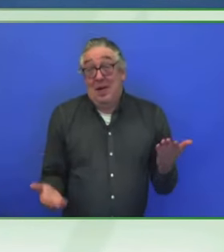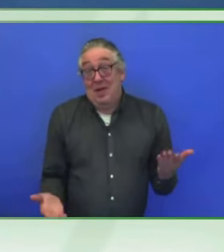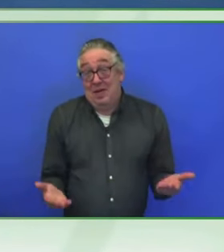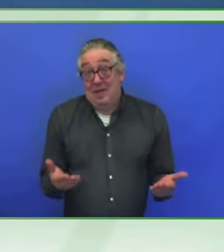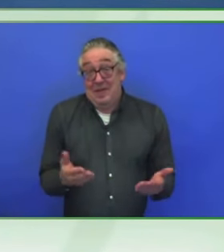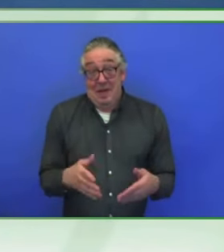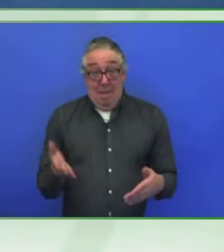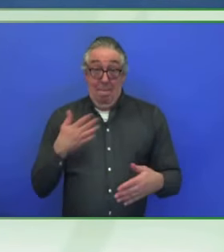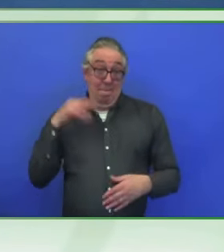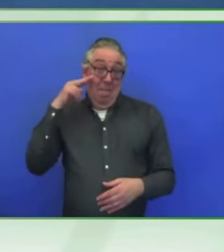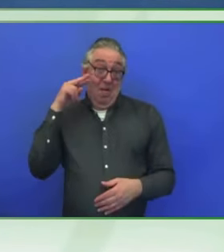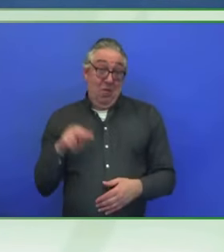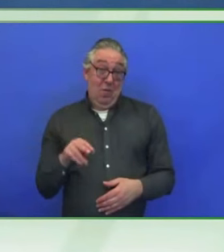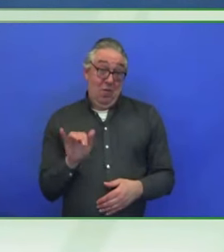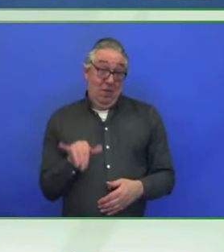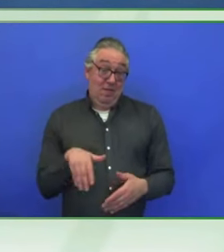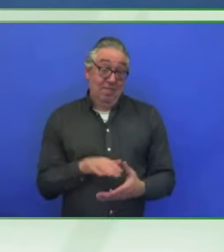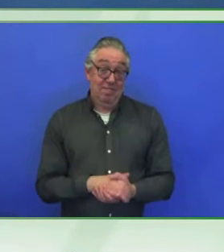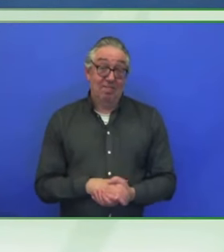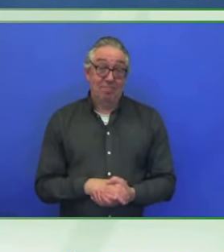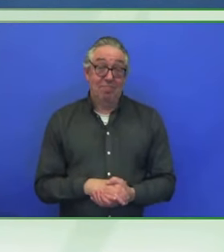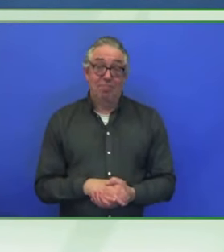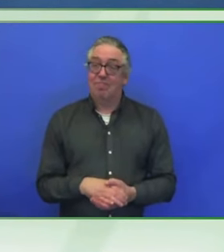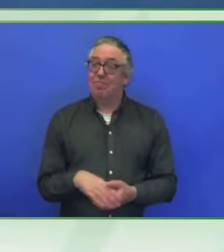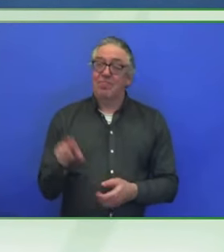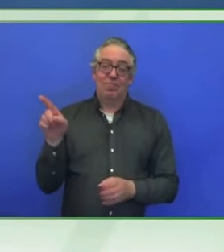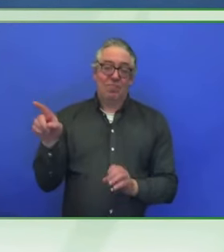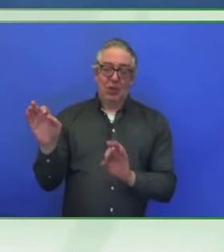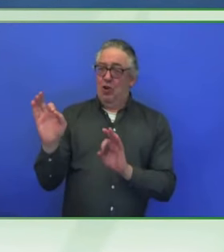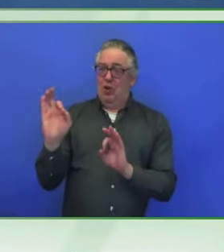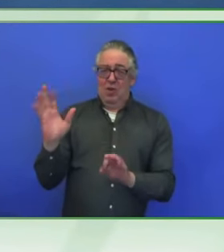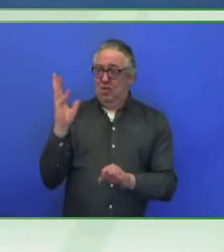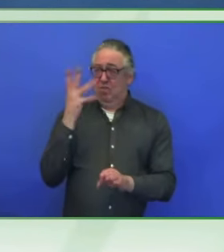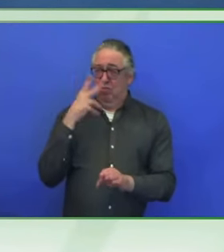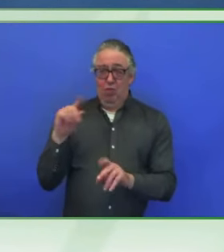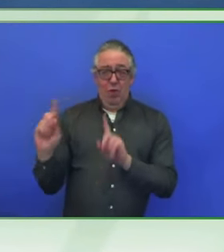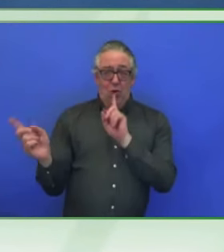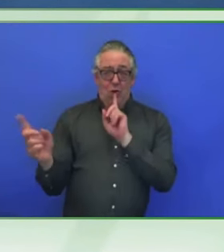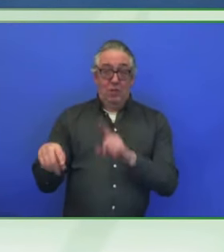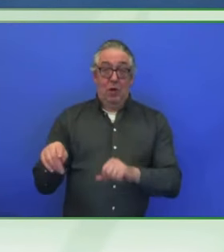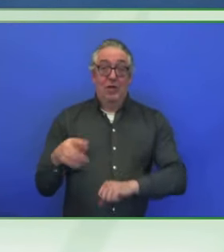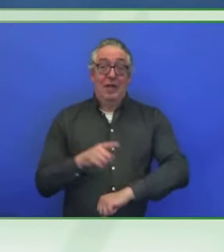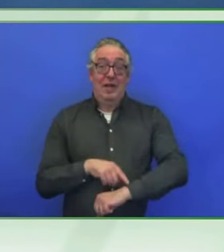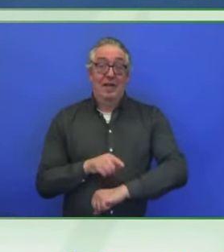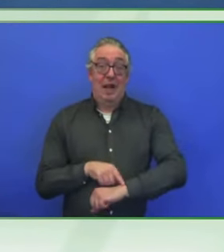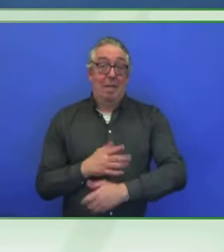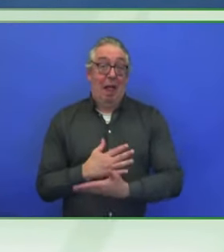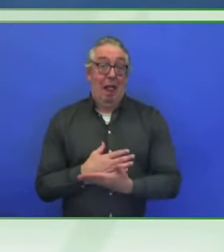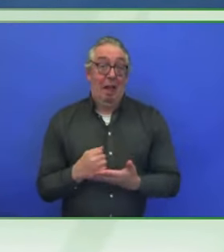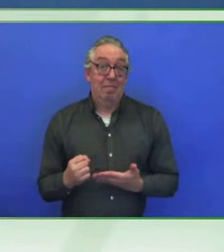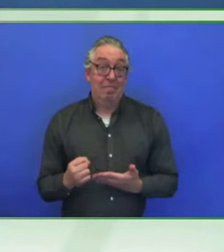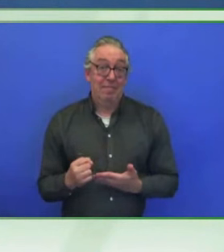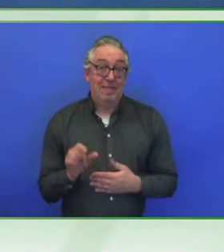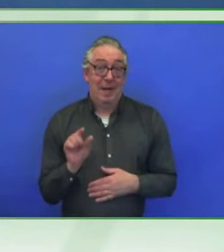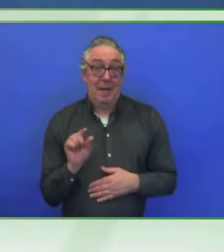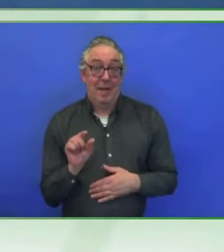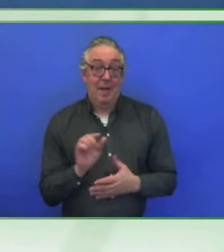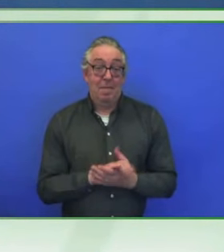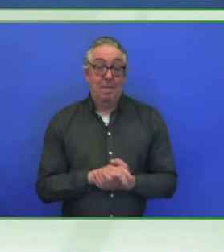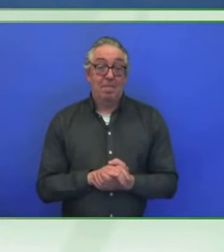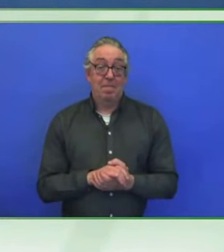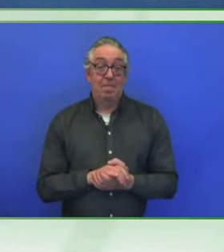Aiko, that's, uh, a really wonderful response and I, we're, we're running a bit short on time. Um, so Samita, I know you had a few